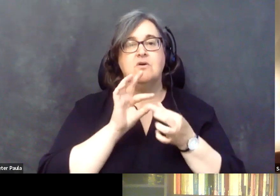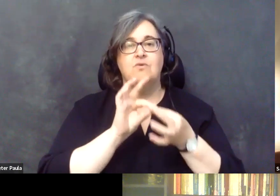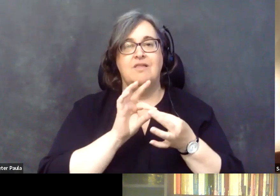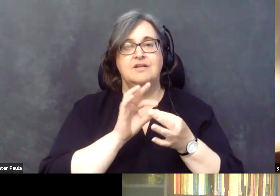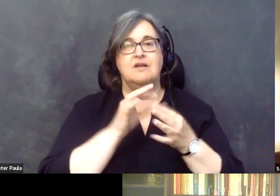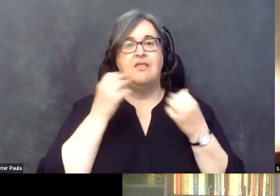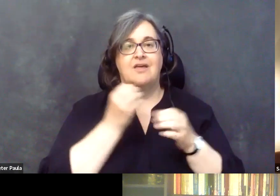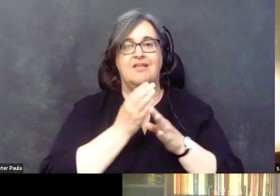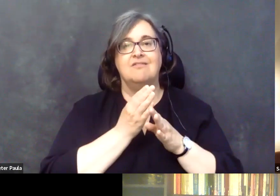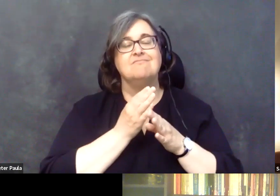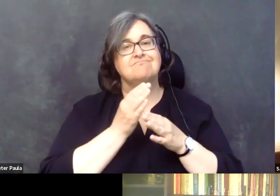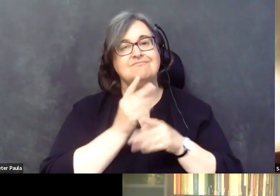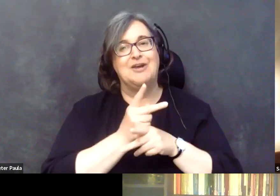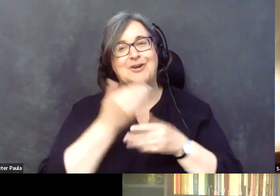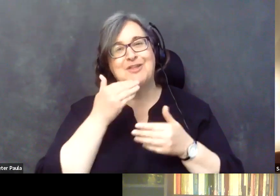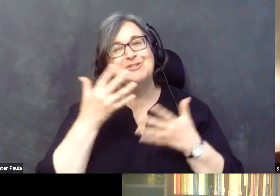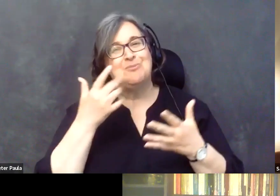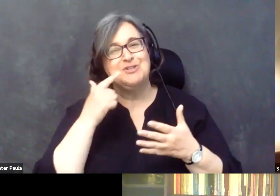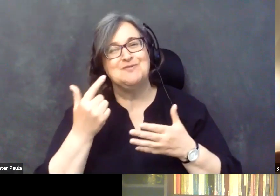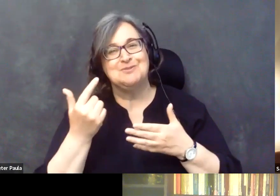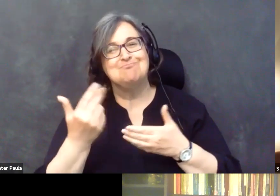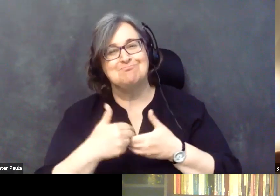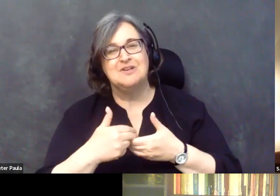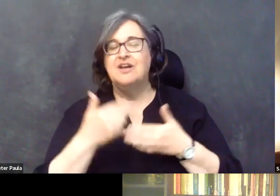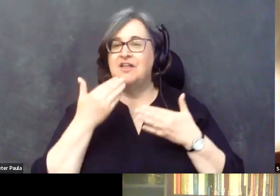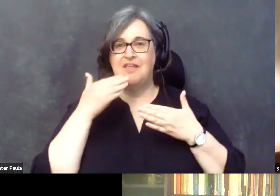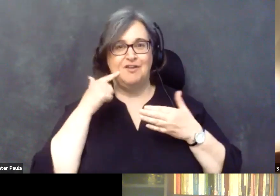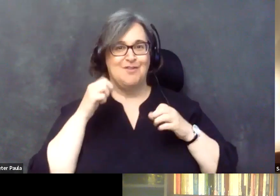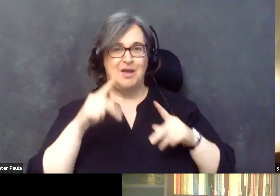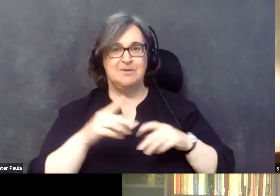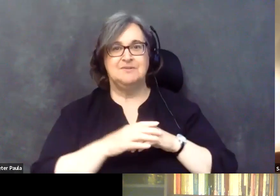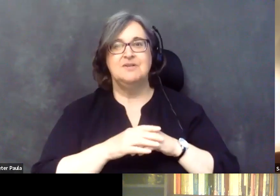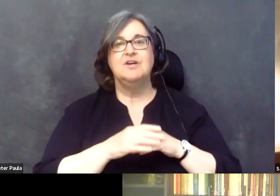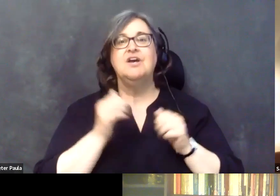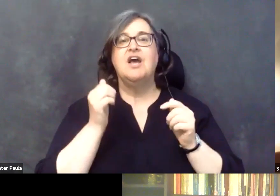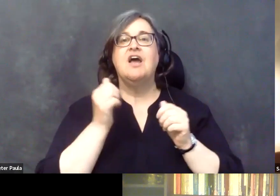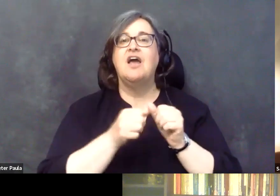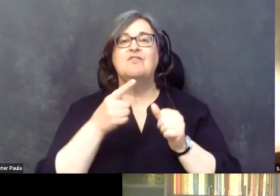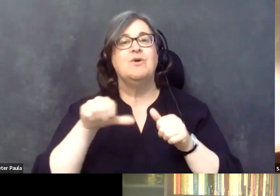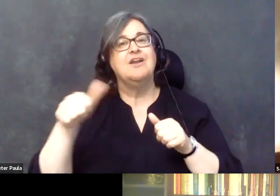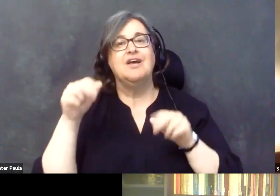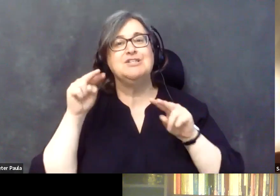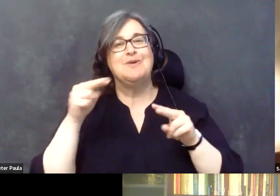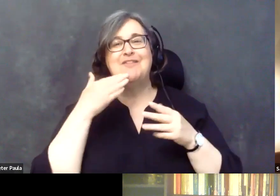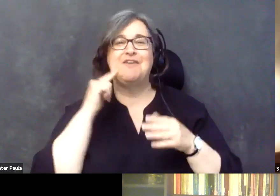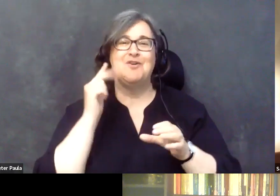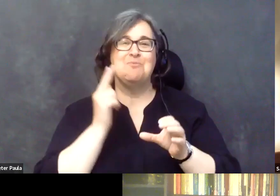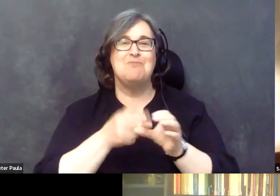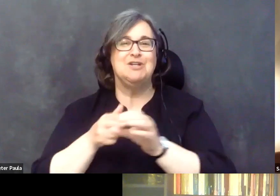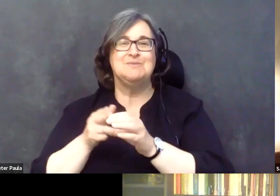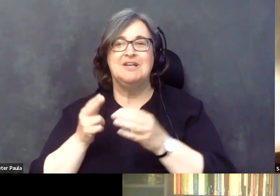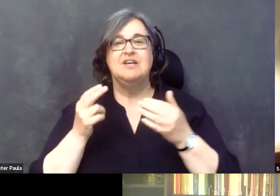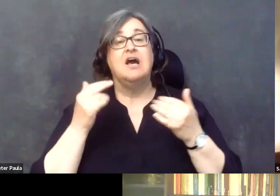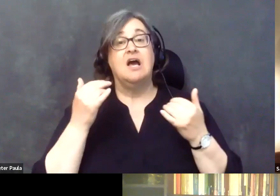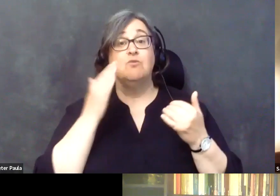so thank you so much for being a part of it. Well, thank you very much for the opportunity. And to everyone else watching, thanks for participating. Uh, this will